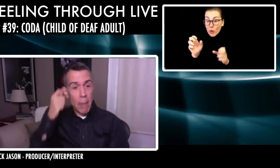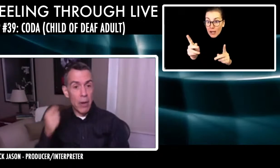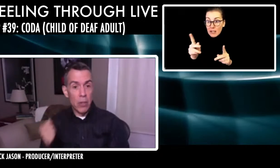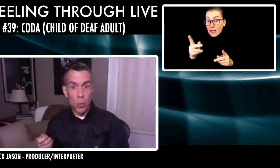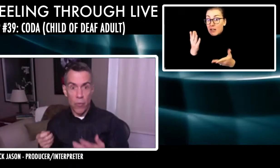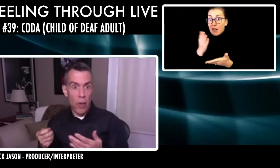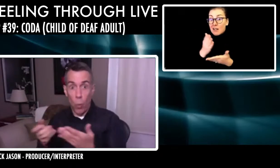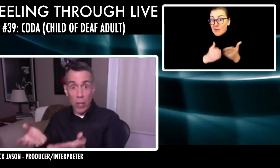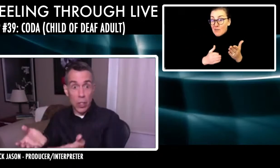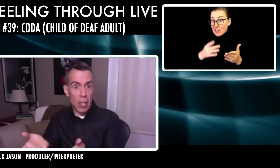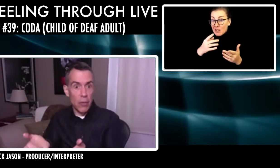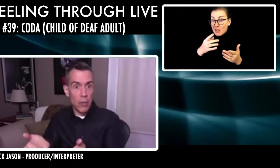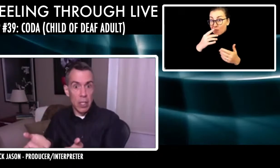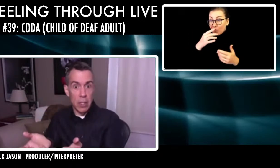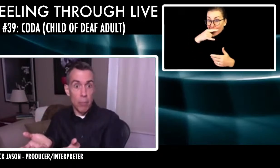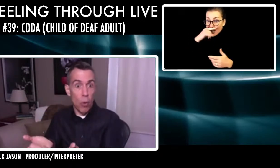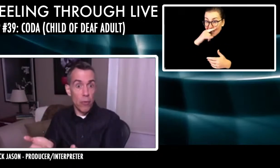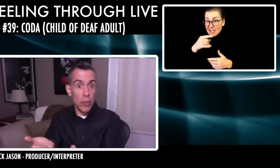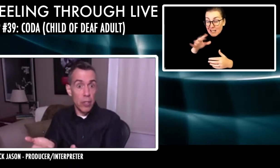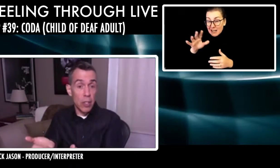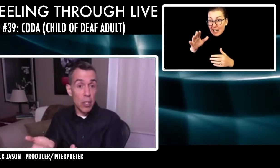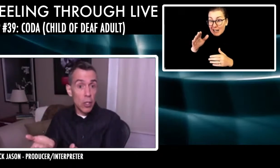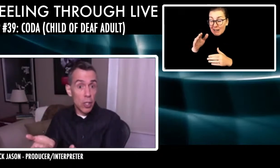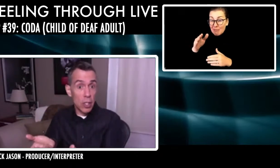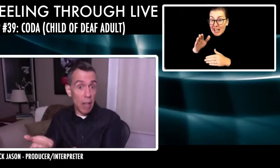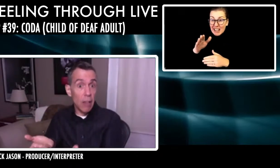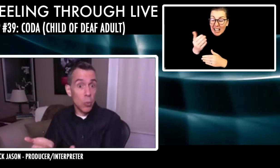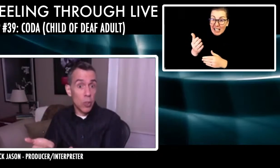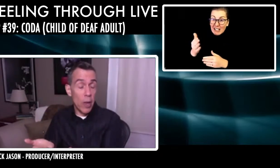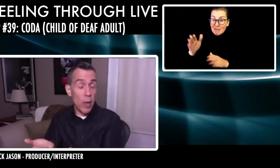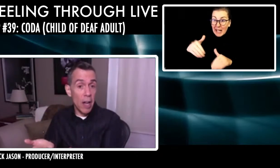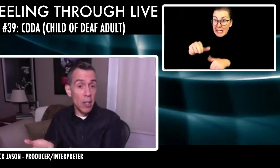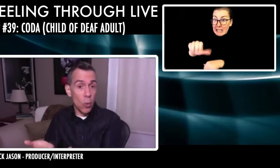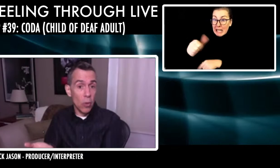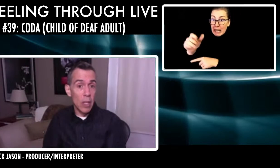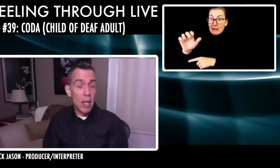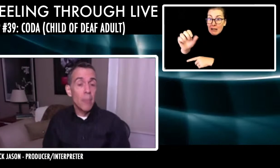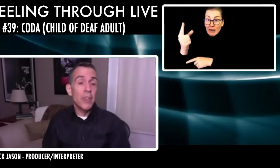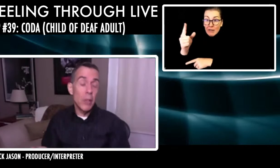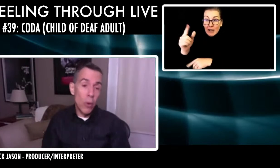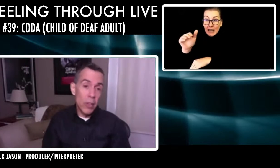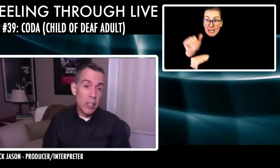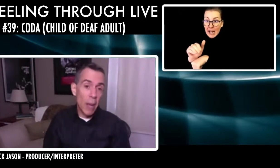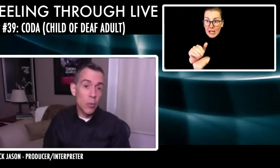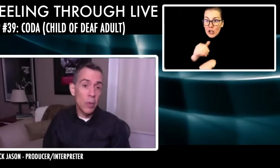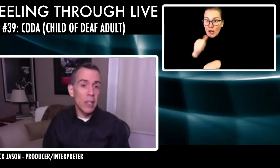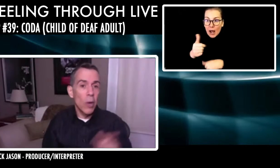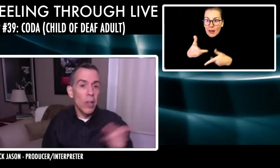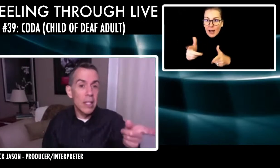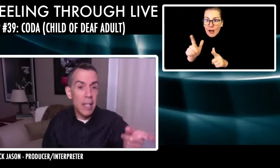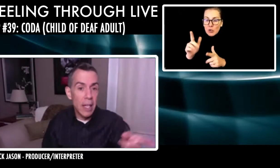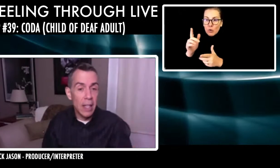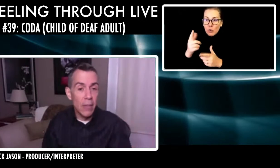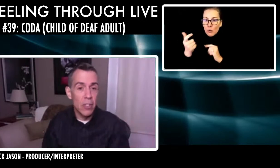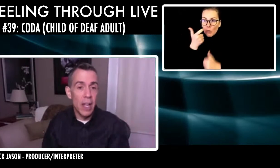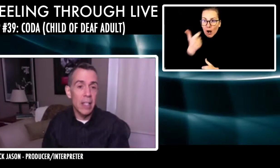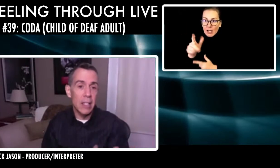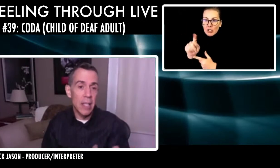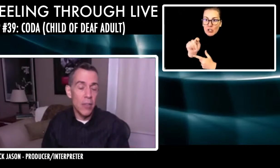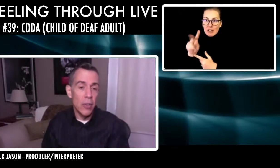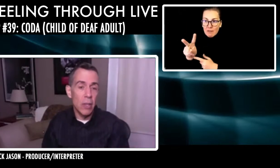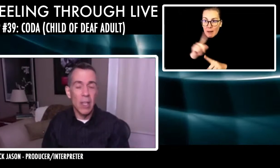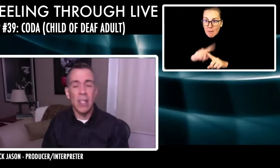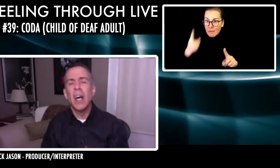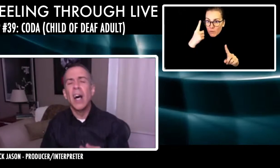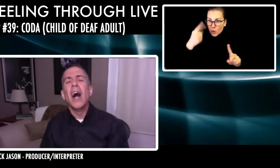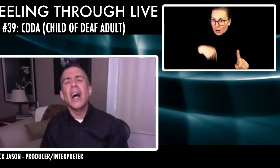at night. My parents were, watch television. It's important for you to, to tell us what's going on in the world. But then there were other times when they say, what are they seeing on television? And as